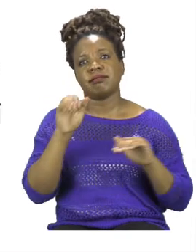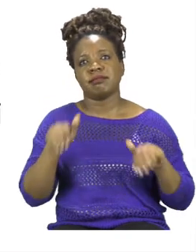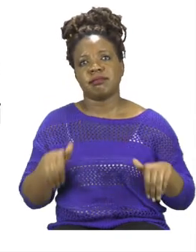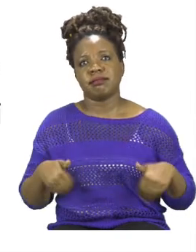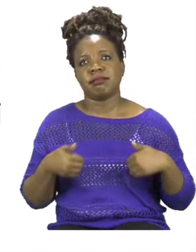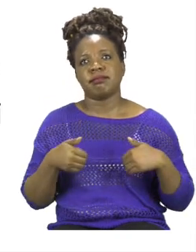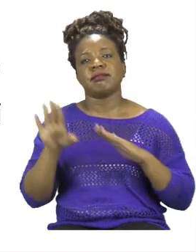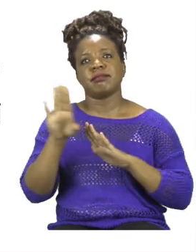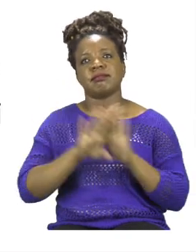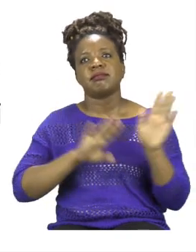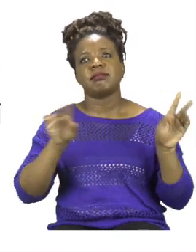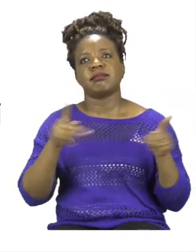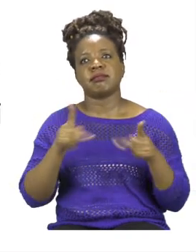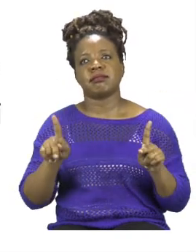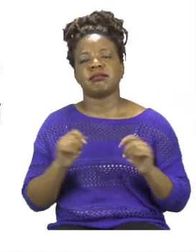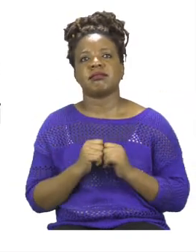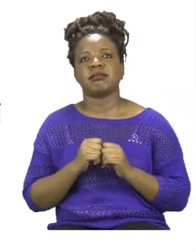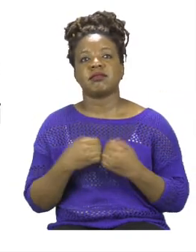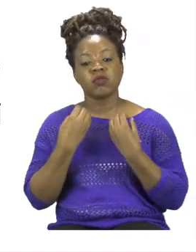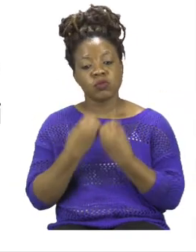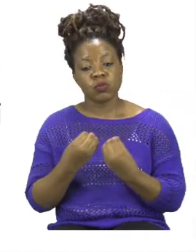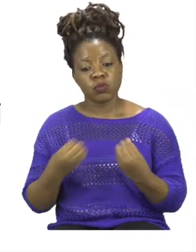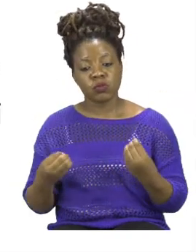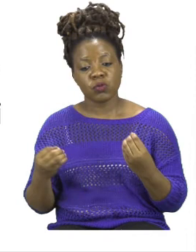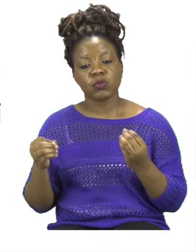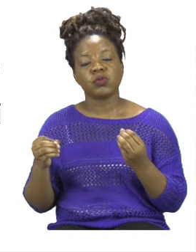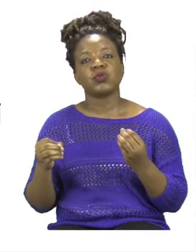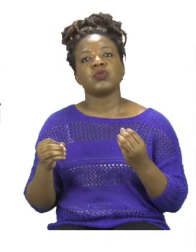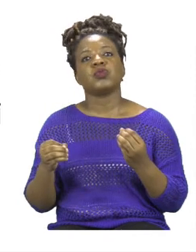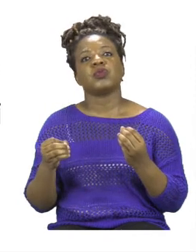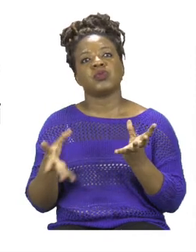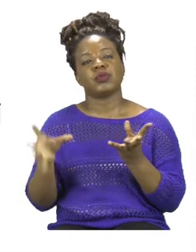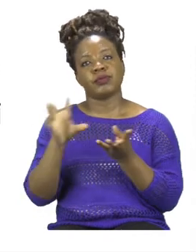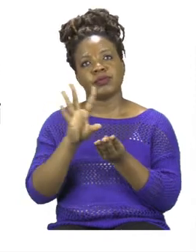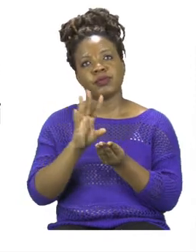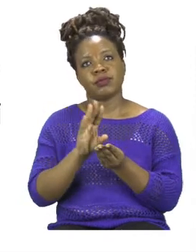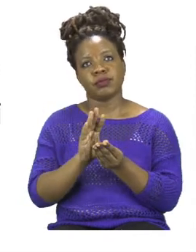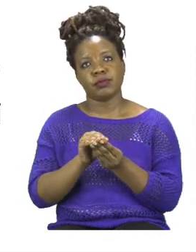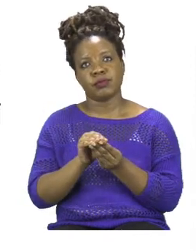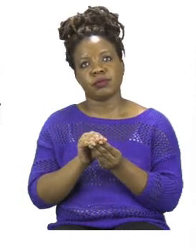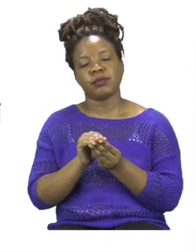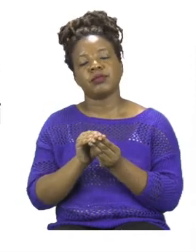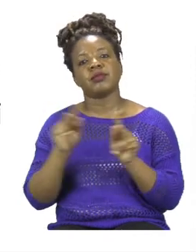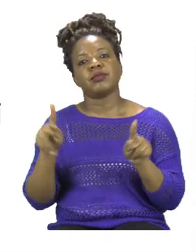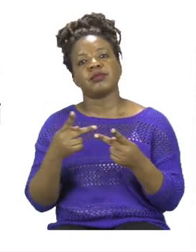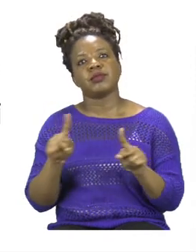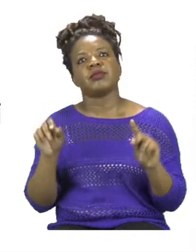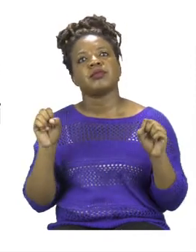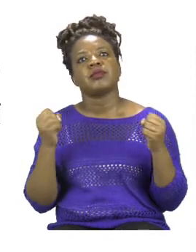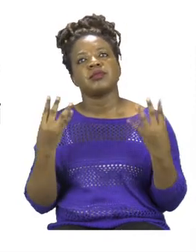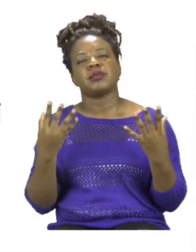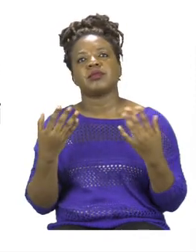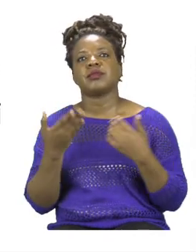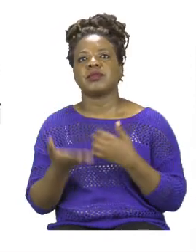How many children were at the party? So we are told that this